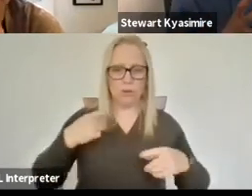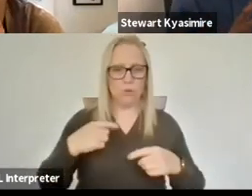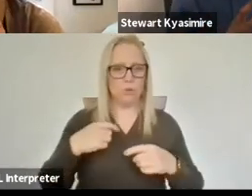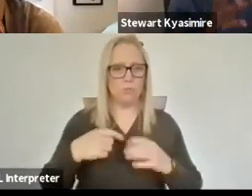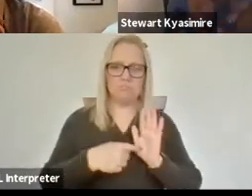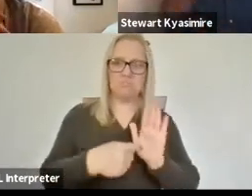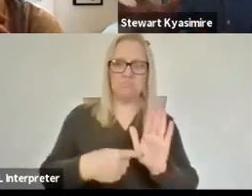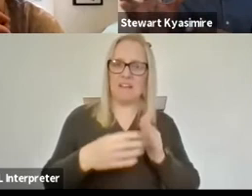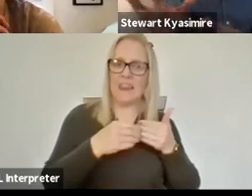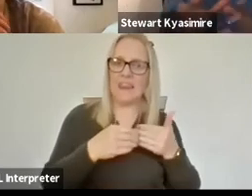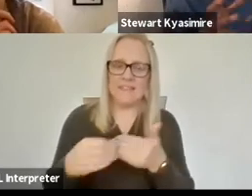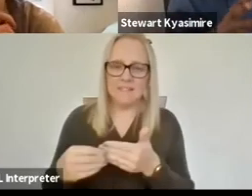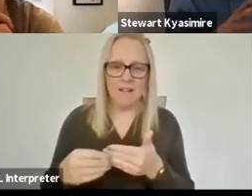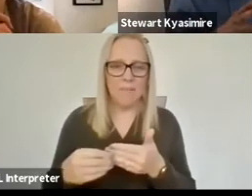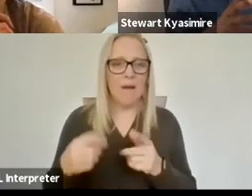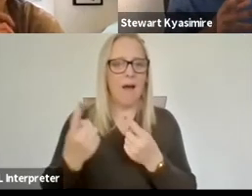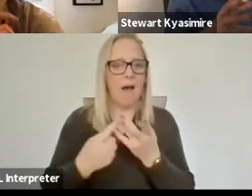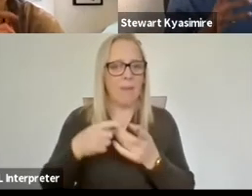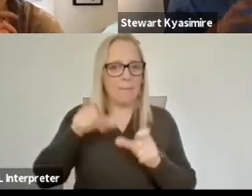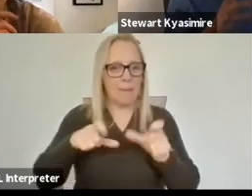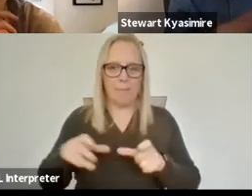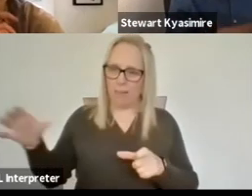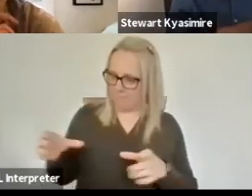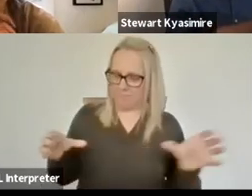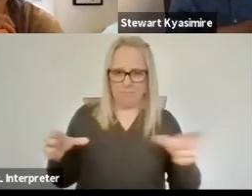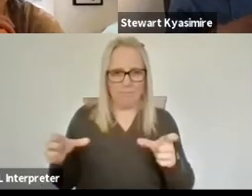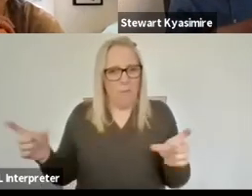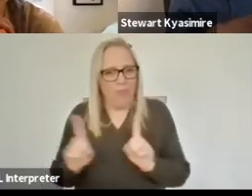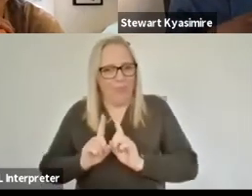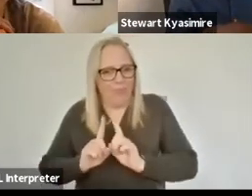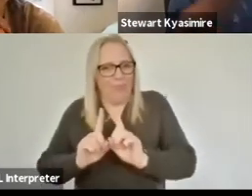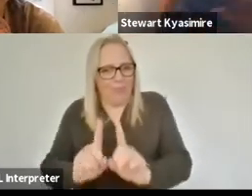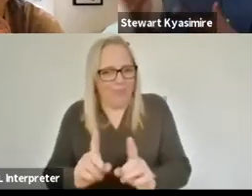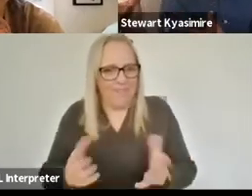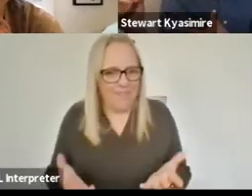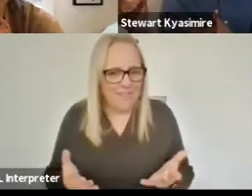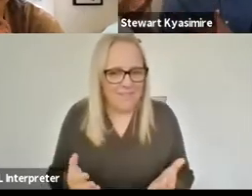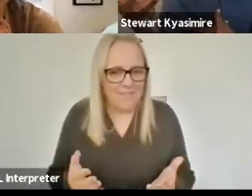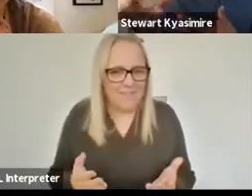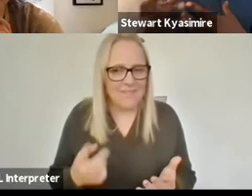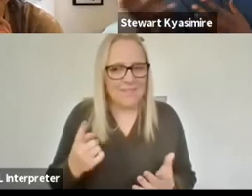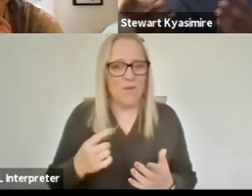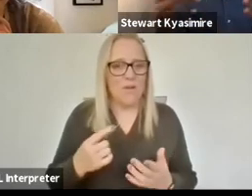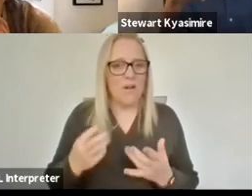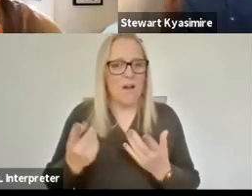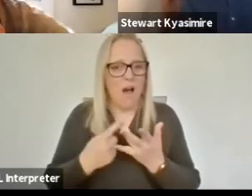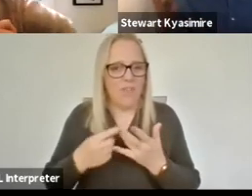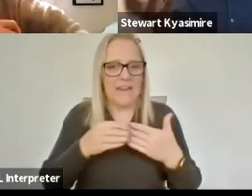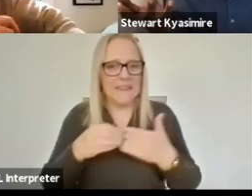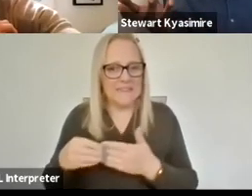people on board but as i say it's not even bringing other people on board it's bringing other leaders who are not yet